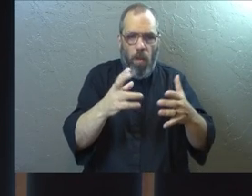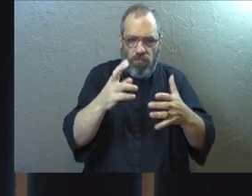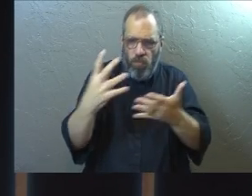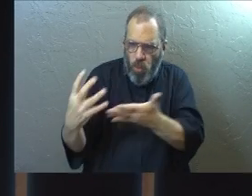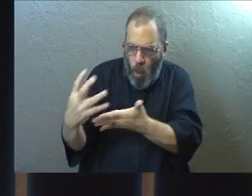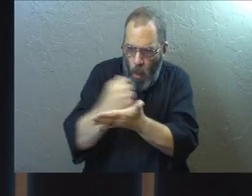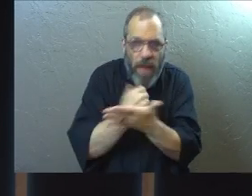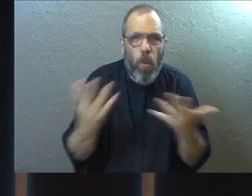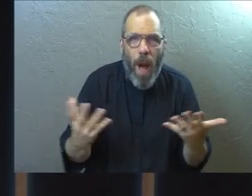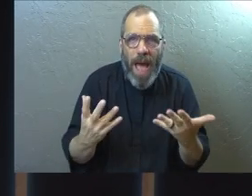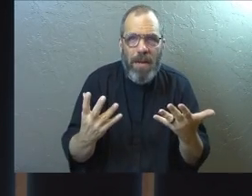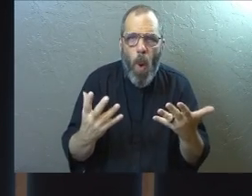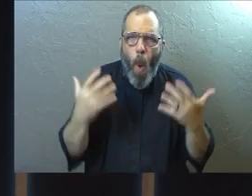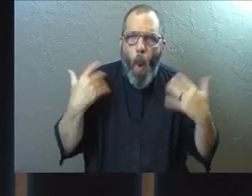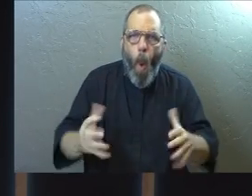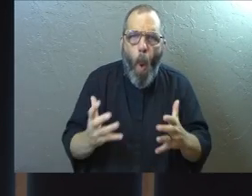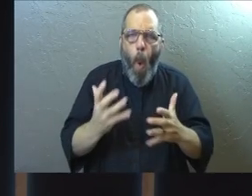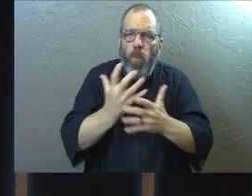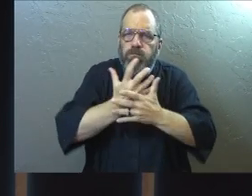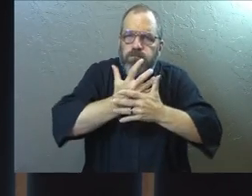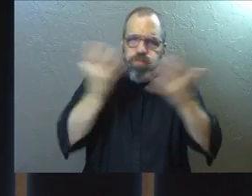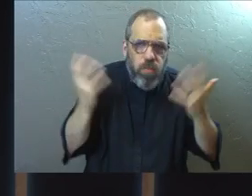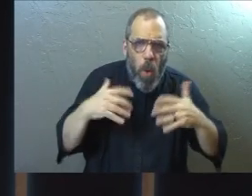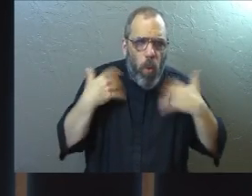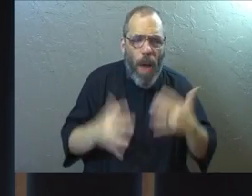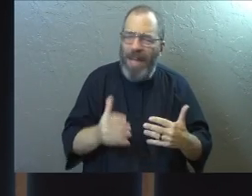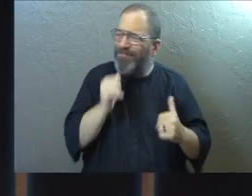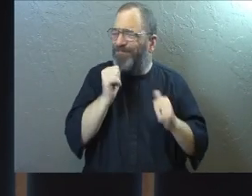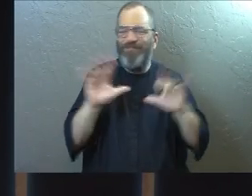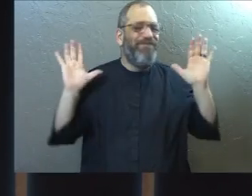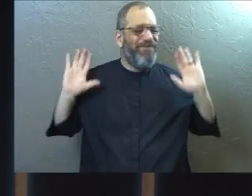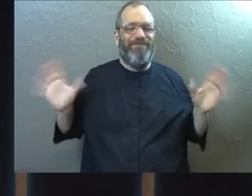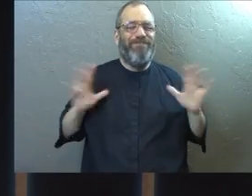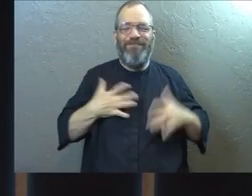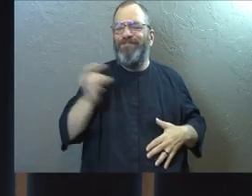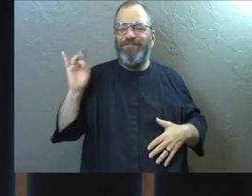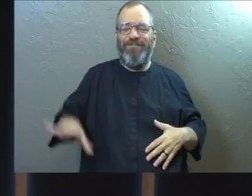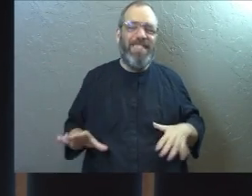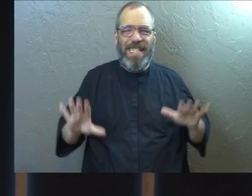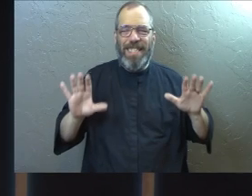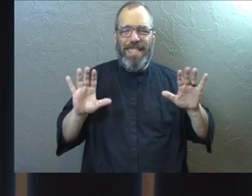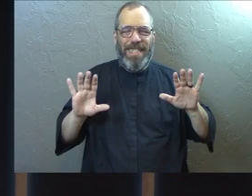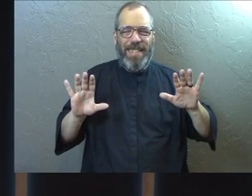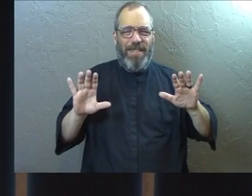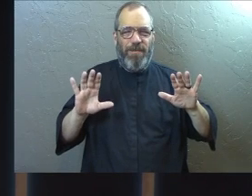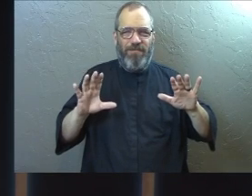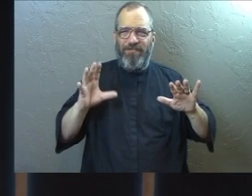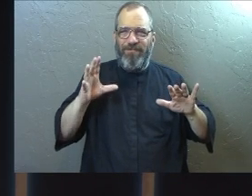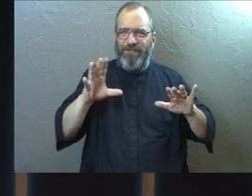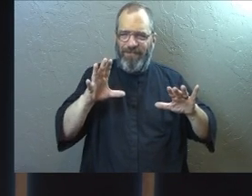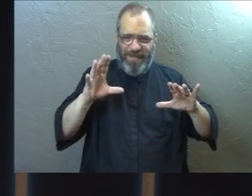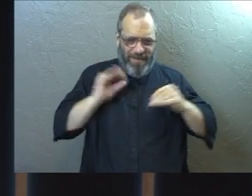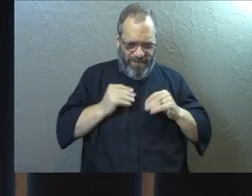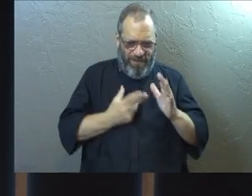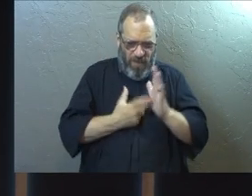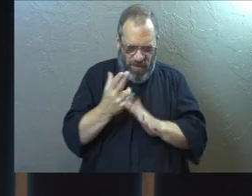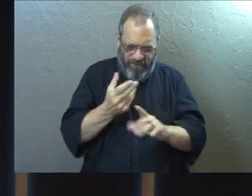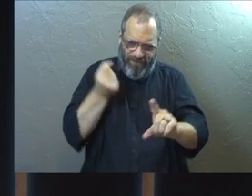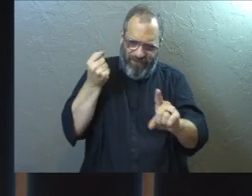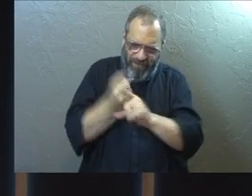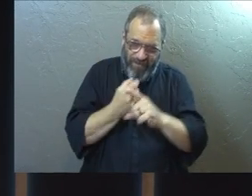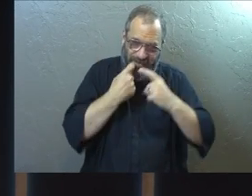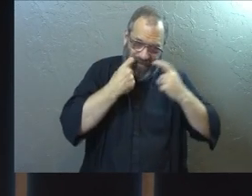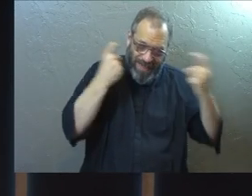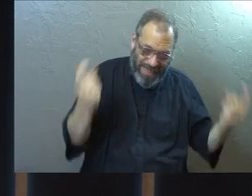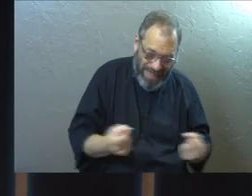it's massive. And we don't like to face that. We don't like to face the real impact